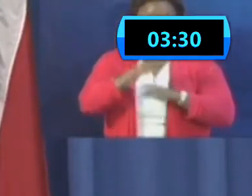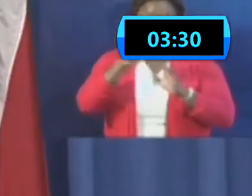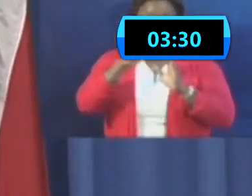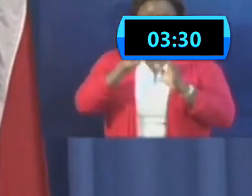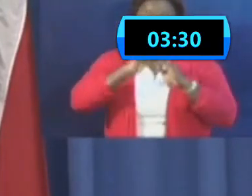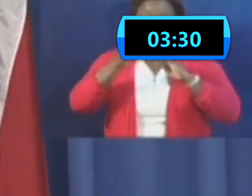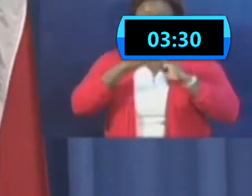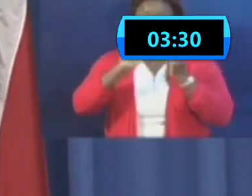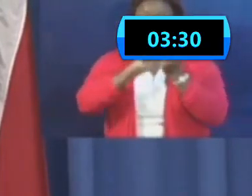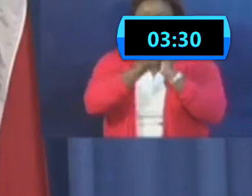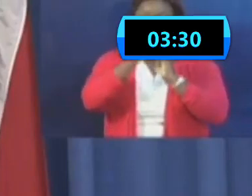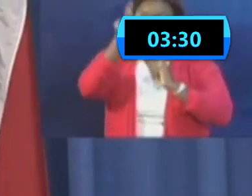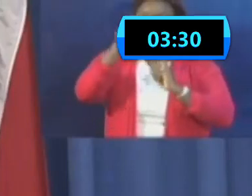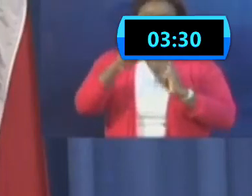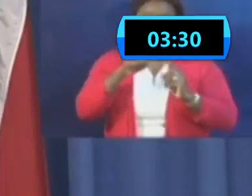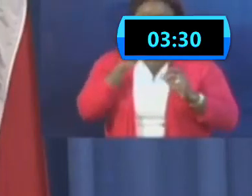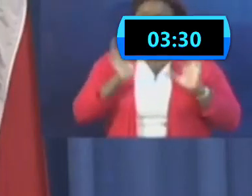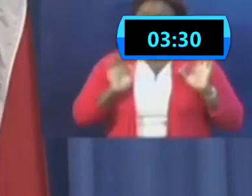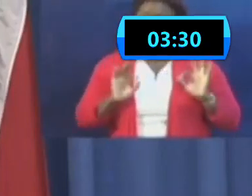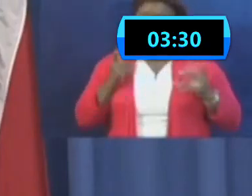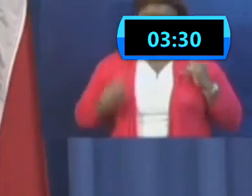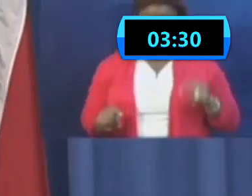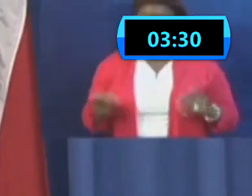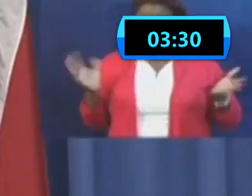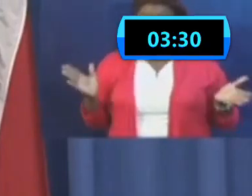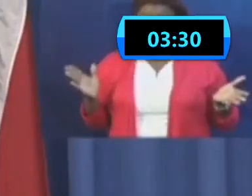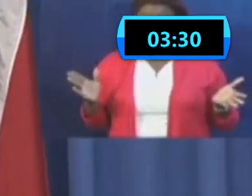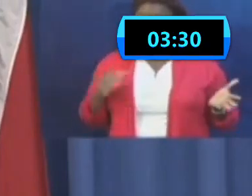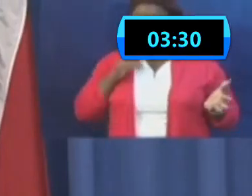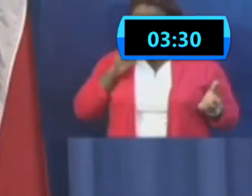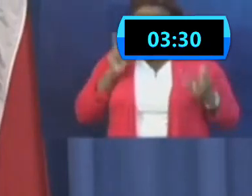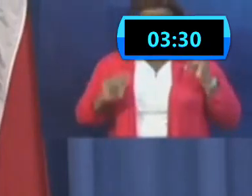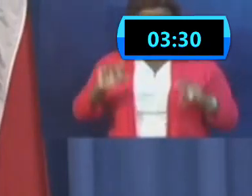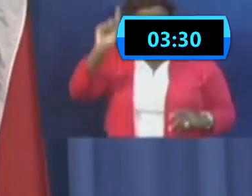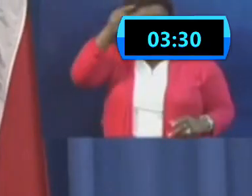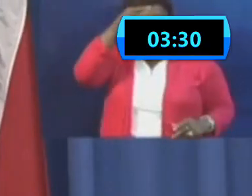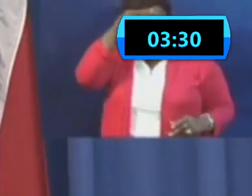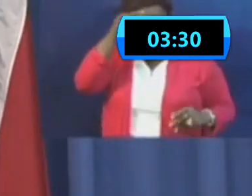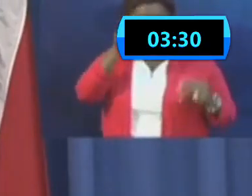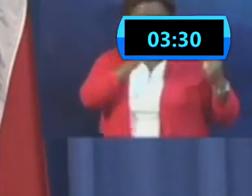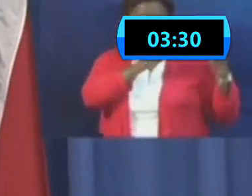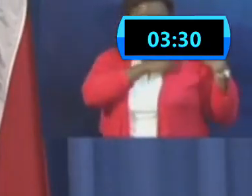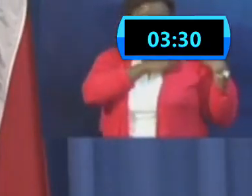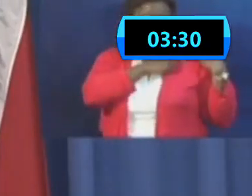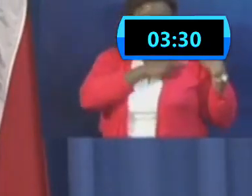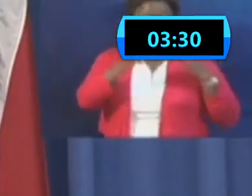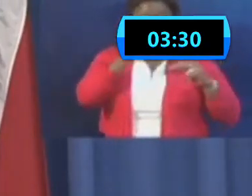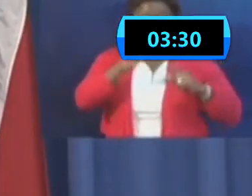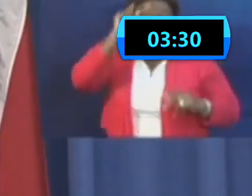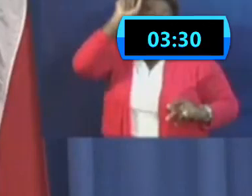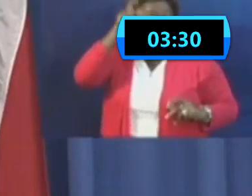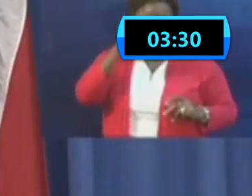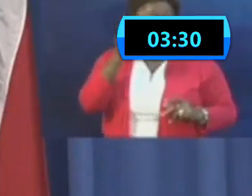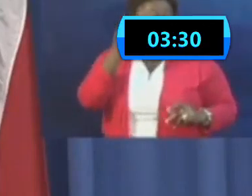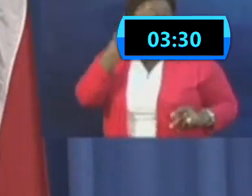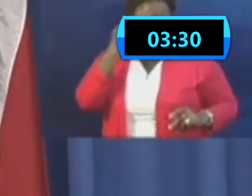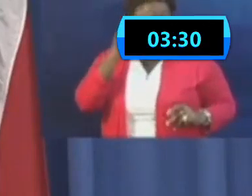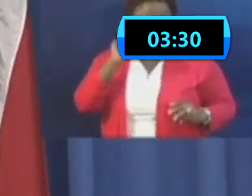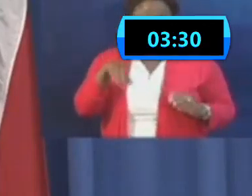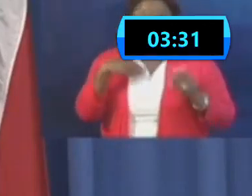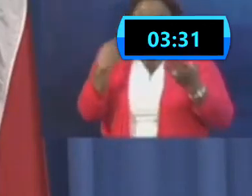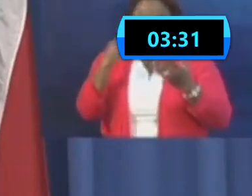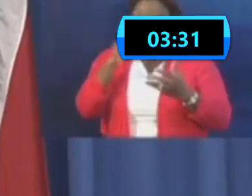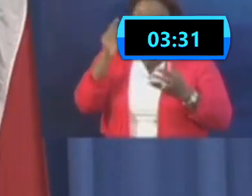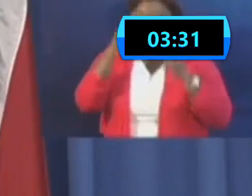requirements. There's nothing we can do because it's not a requirement of the Trinidad government. So people will have to meet those requirements. Who can't meet it?